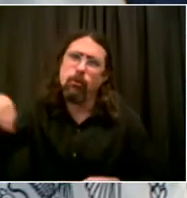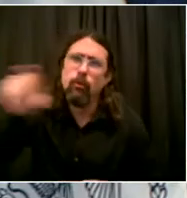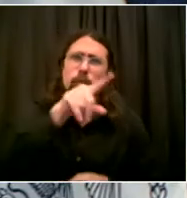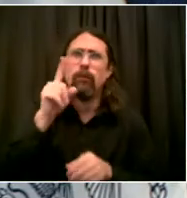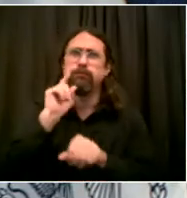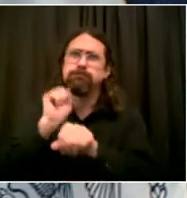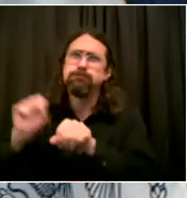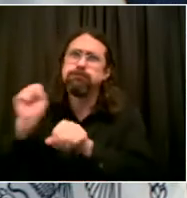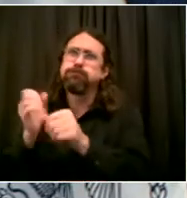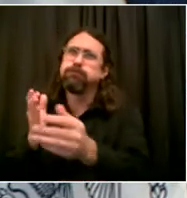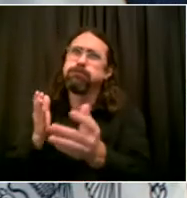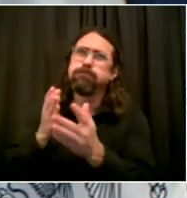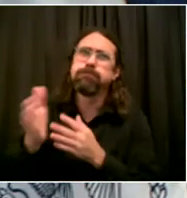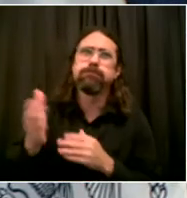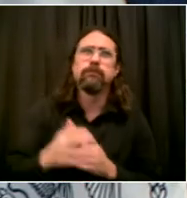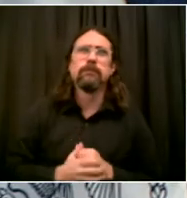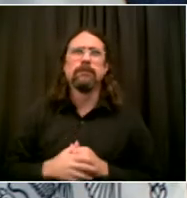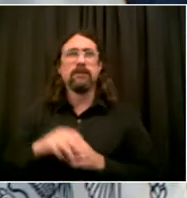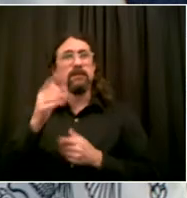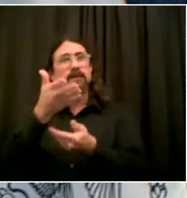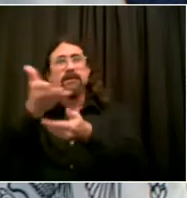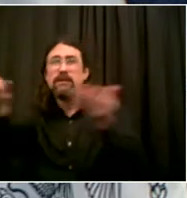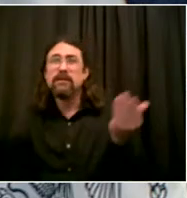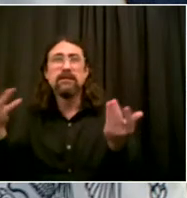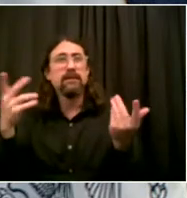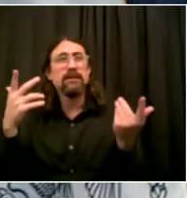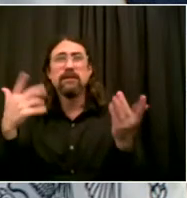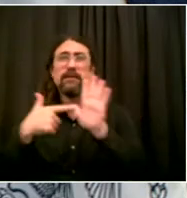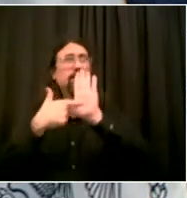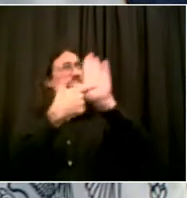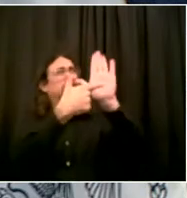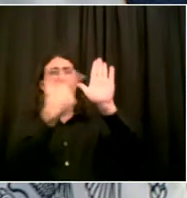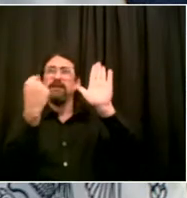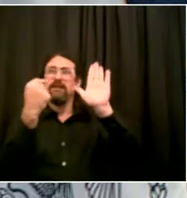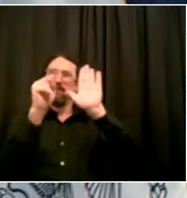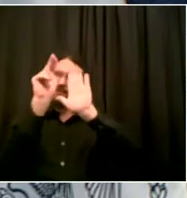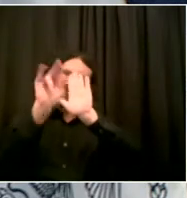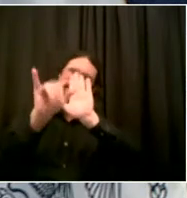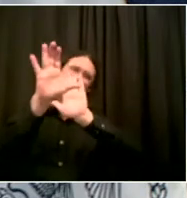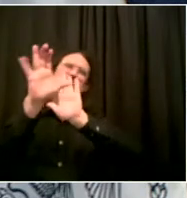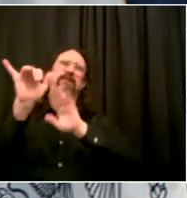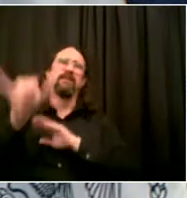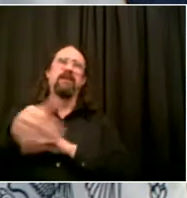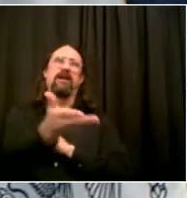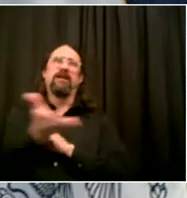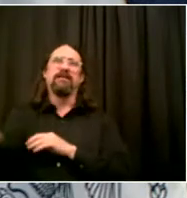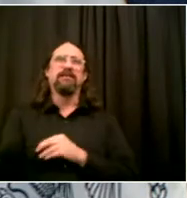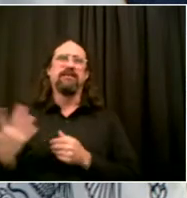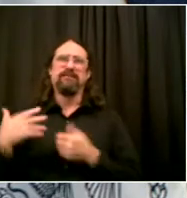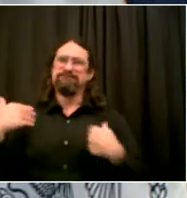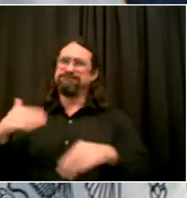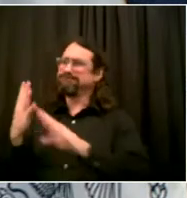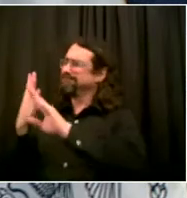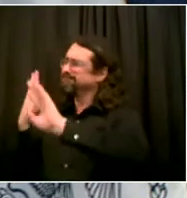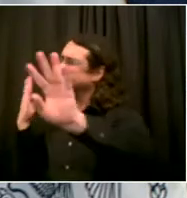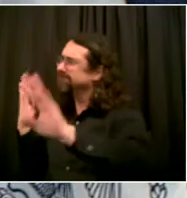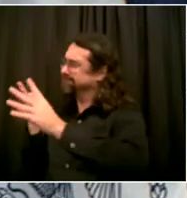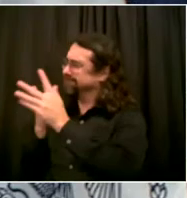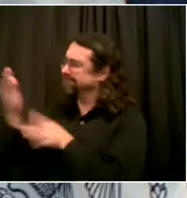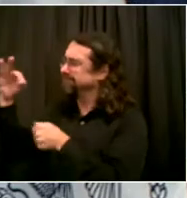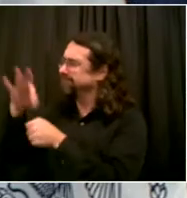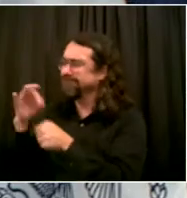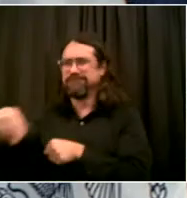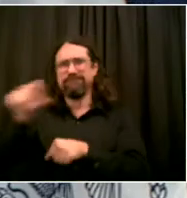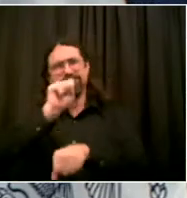sent out a call, we tell people go out and get tested. New Yorkers have done a great job getting tested. Yesterday we talked about the need for people to give blood and